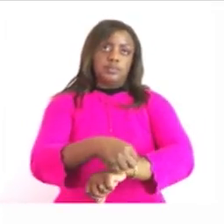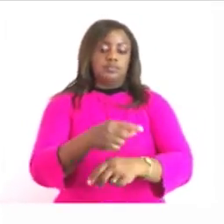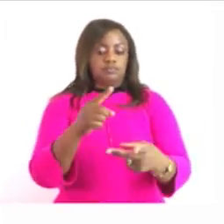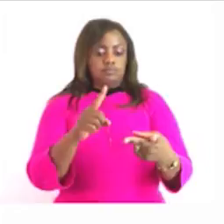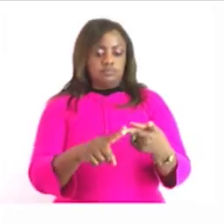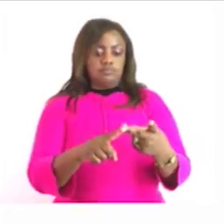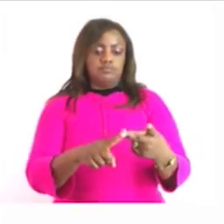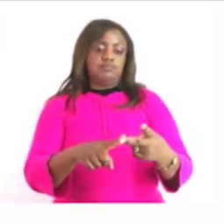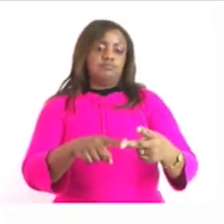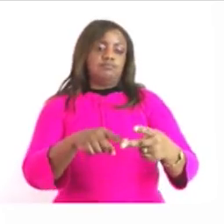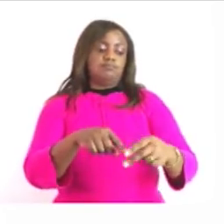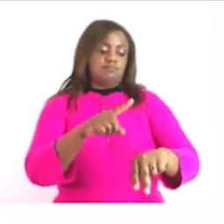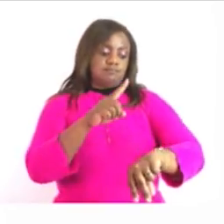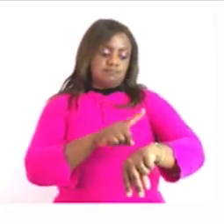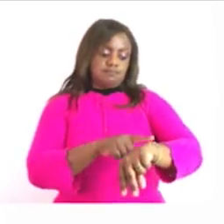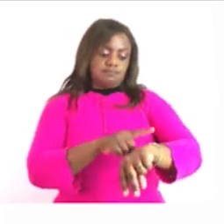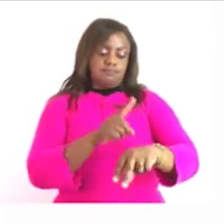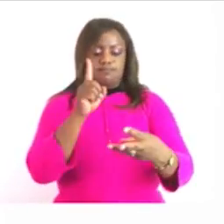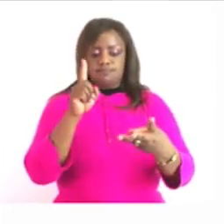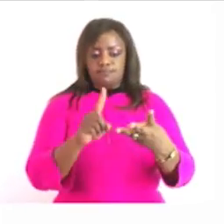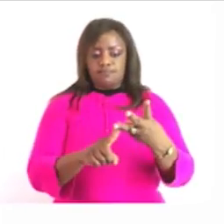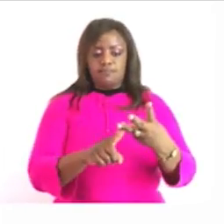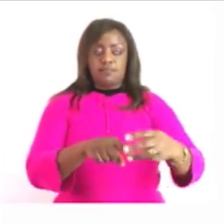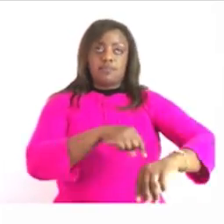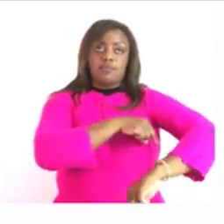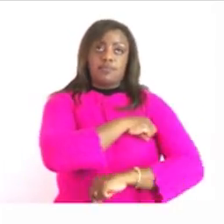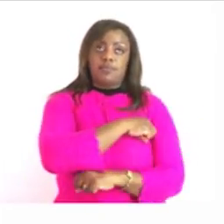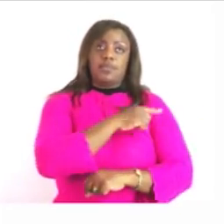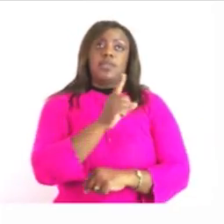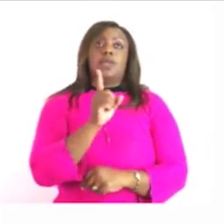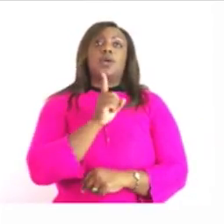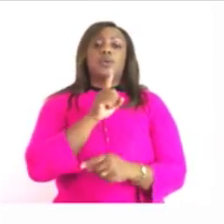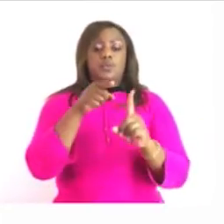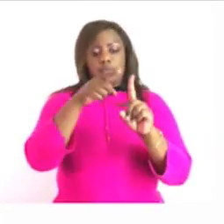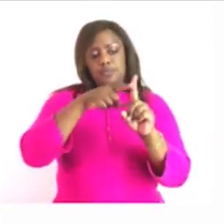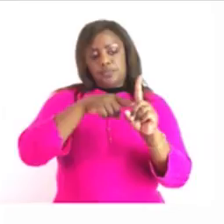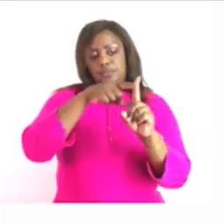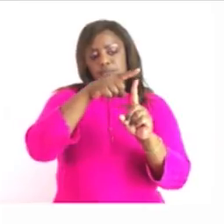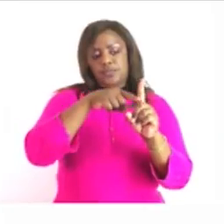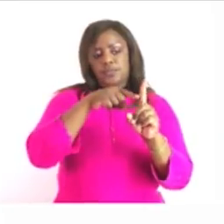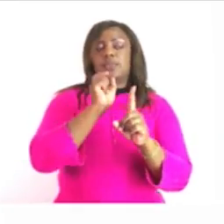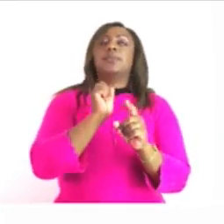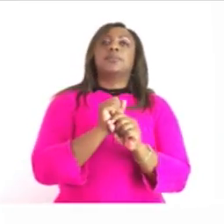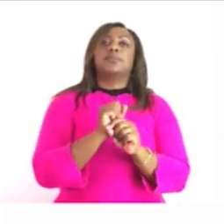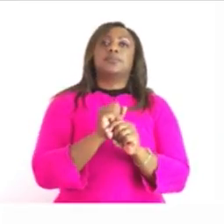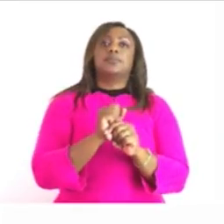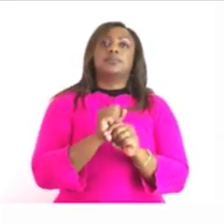we also need to know the temperature we the melting ice